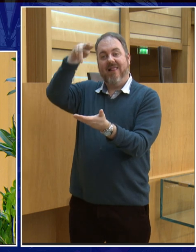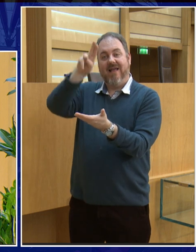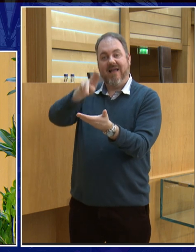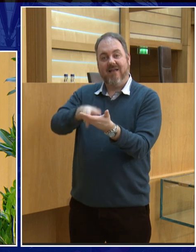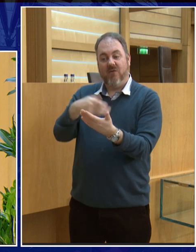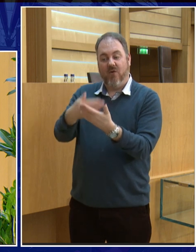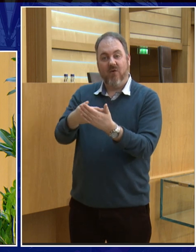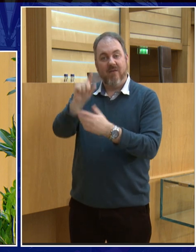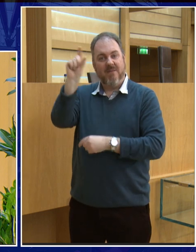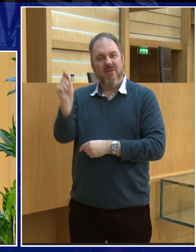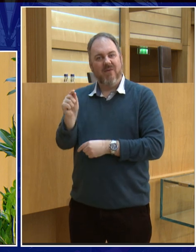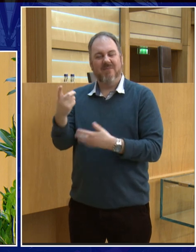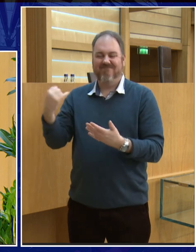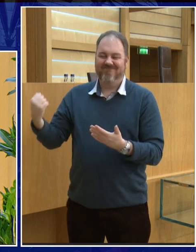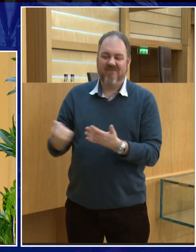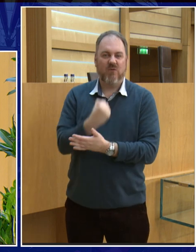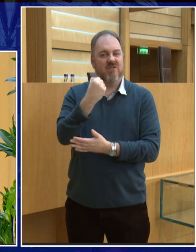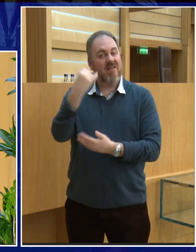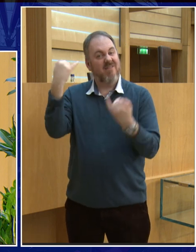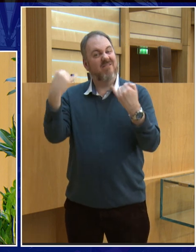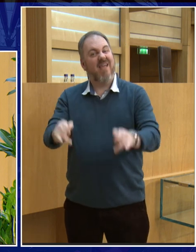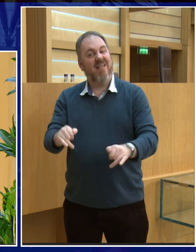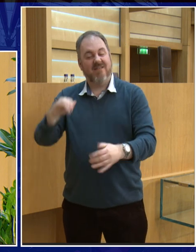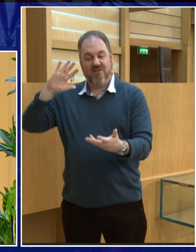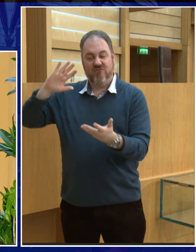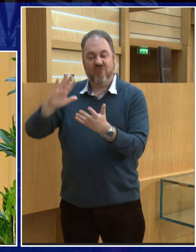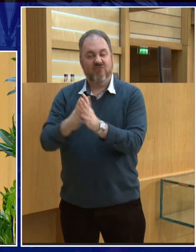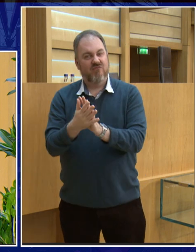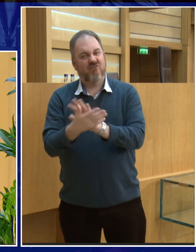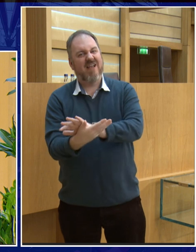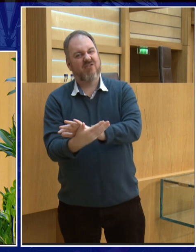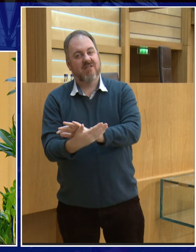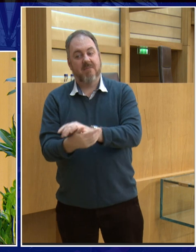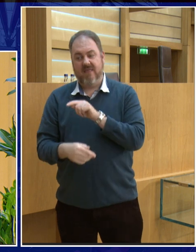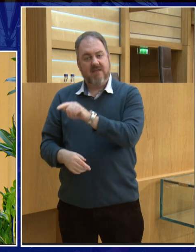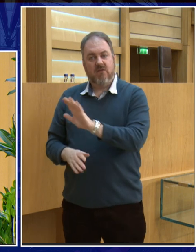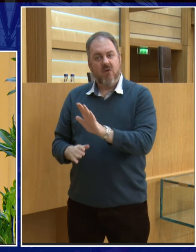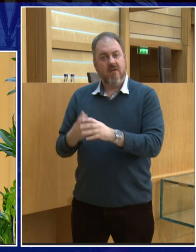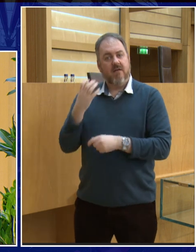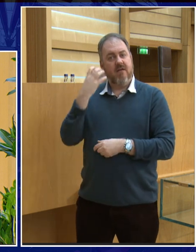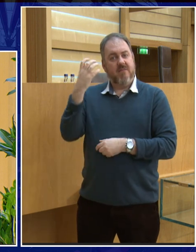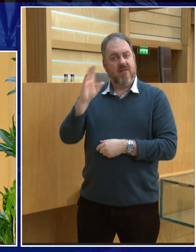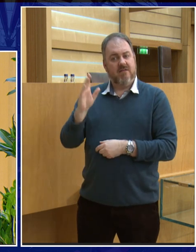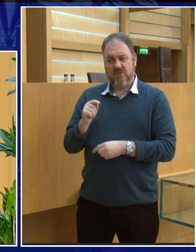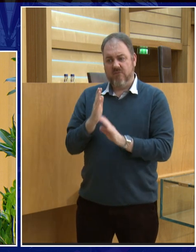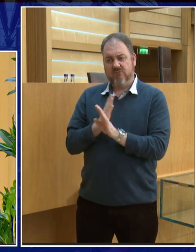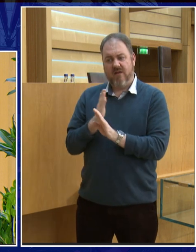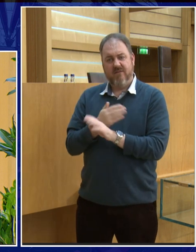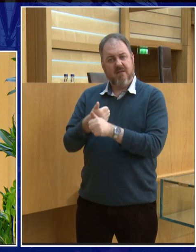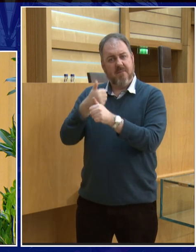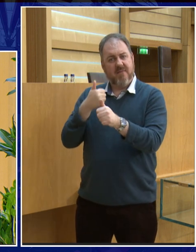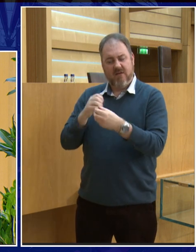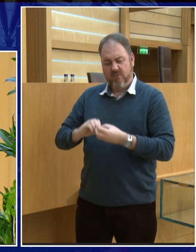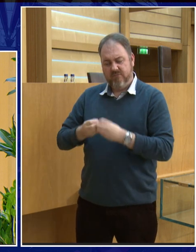in the moon but also it's not just companies the people who crashed into the moon they were a commercial company and I think it's commerce that's going to get us to the